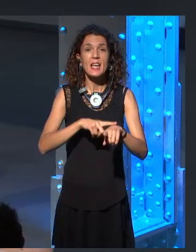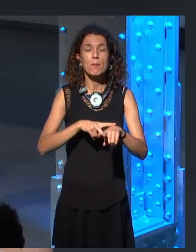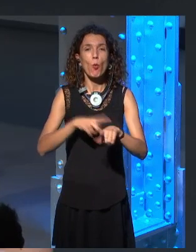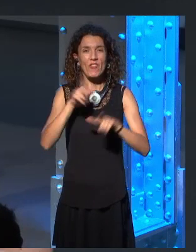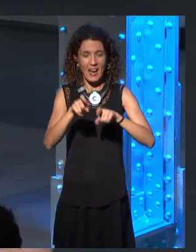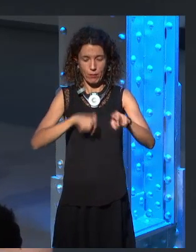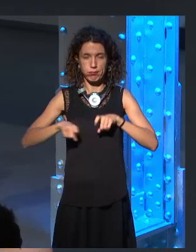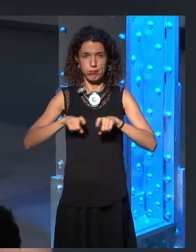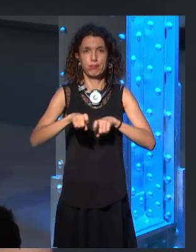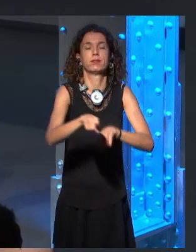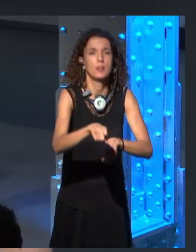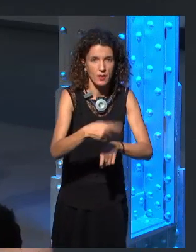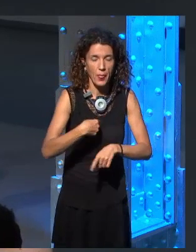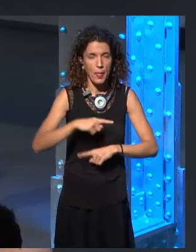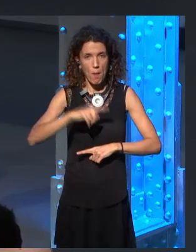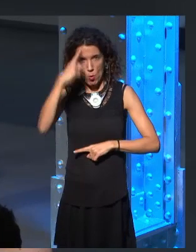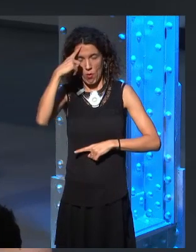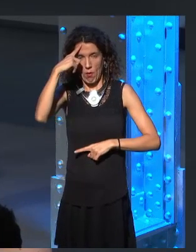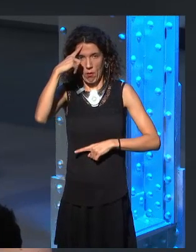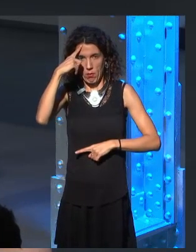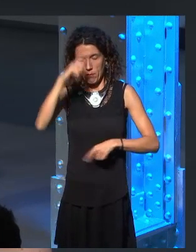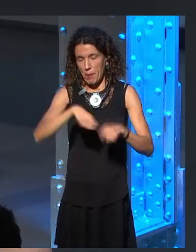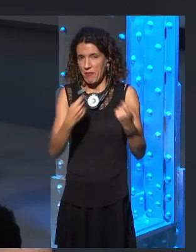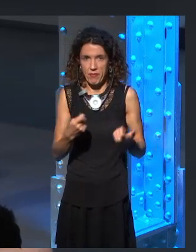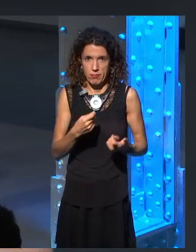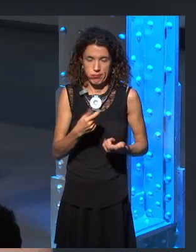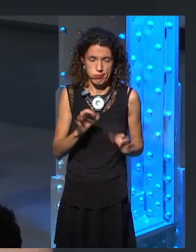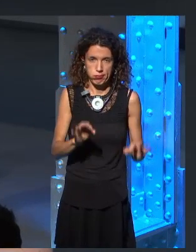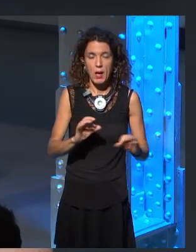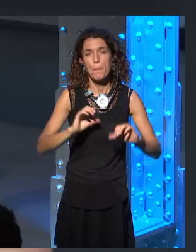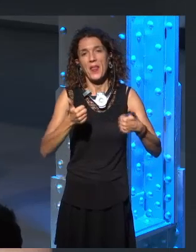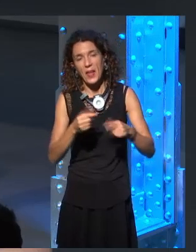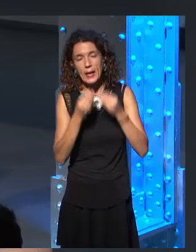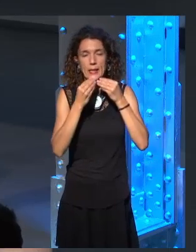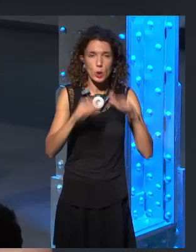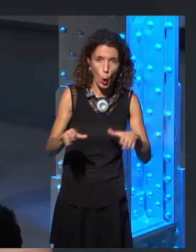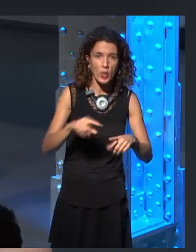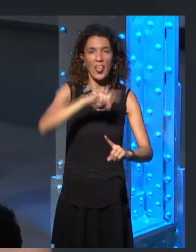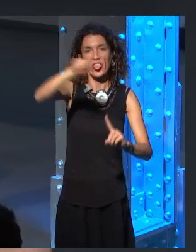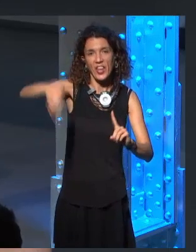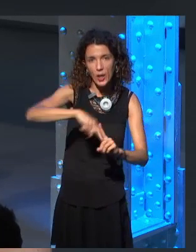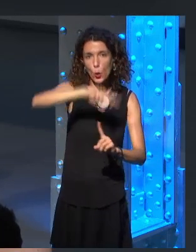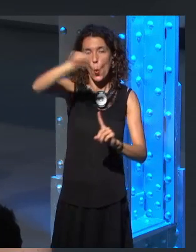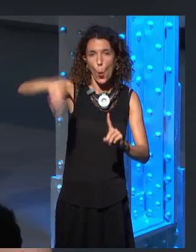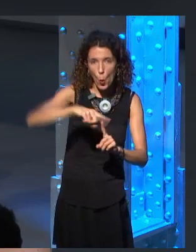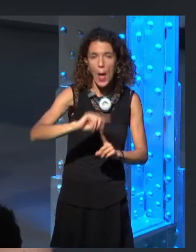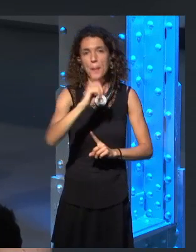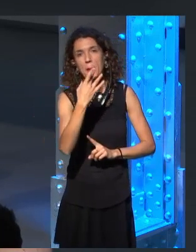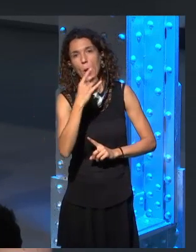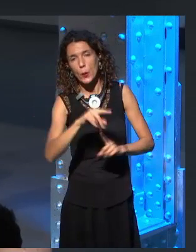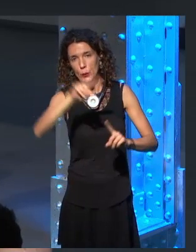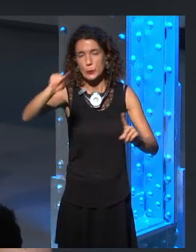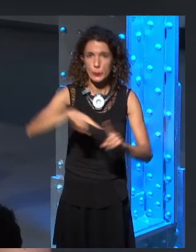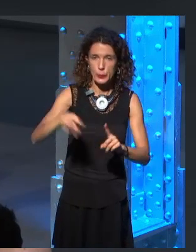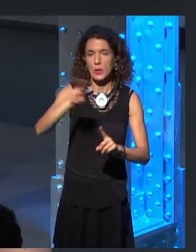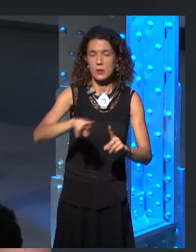hoping there isn't any of it because it always starts being very circular and then I also started thinking about what came first and all of that. Um, but